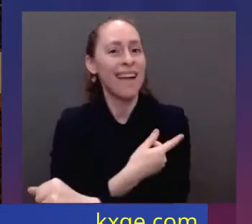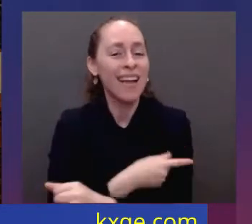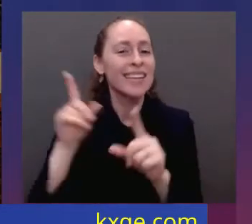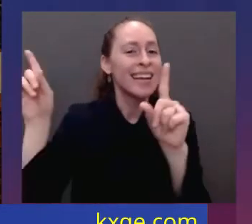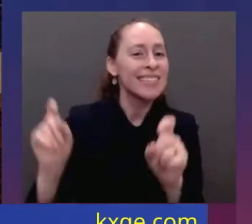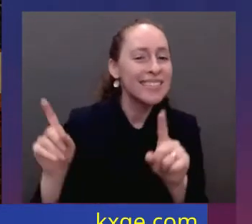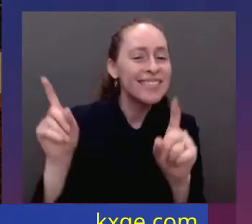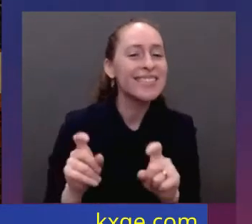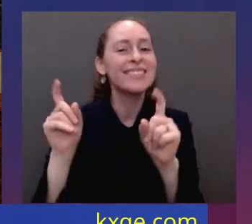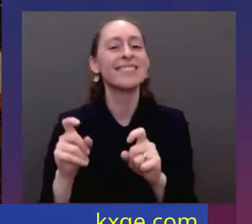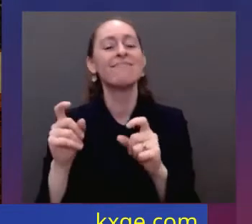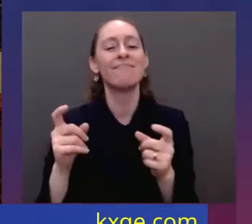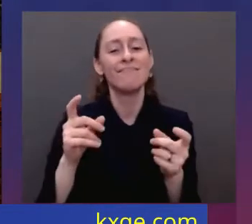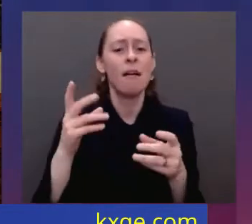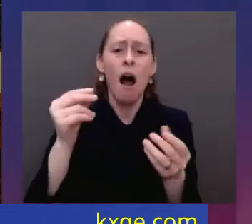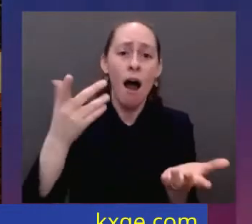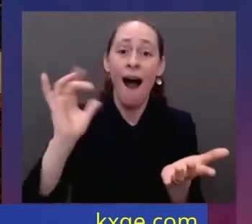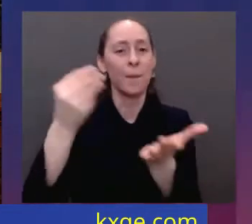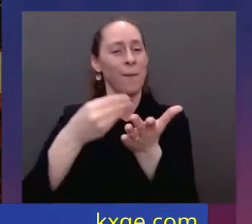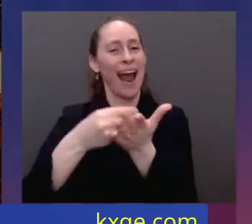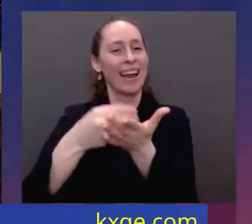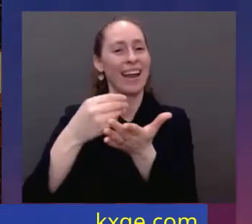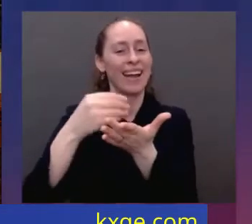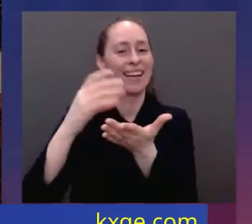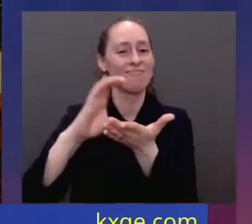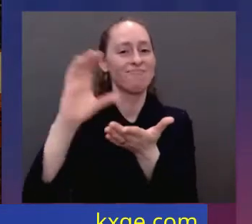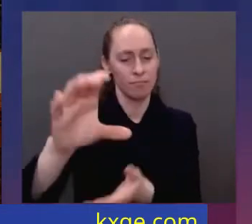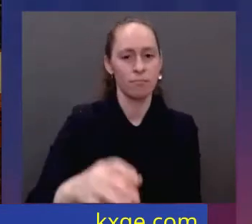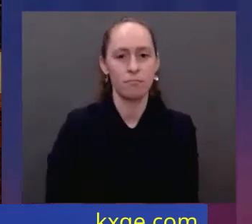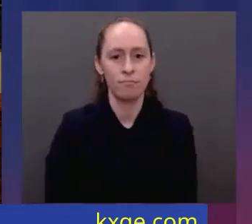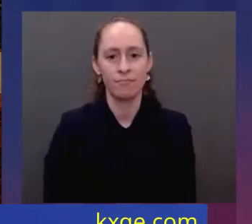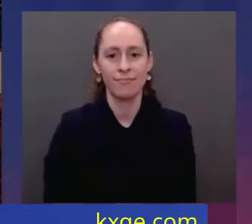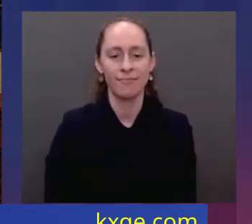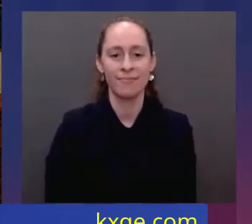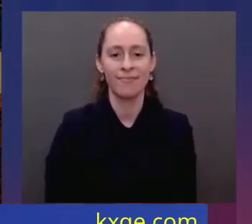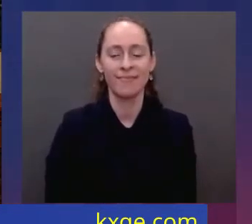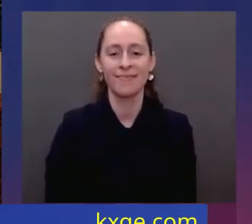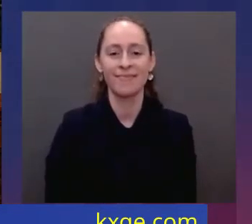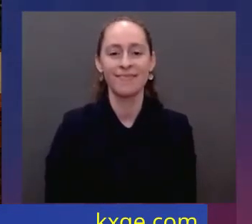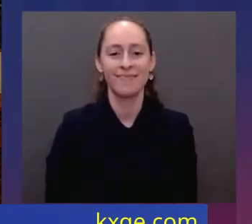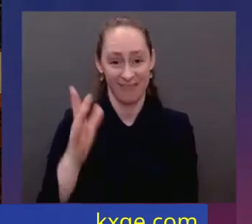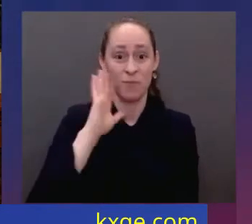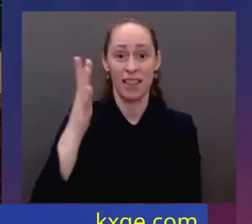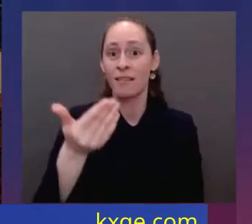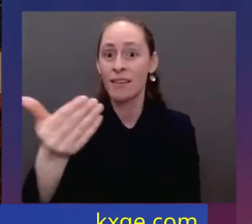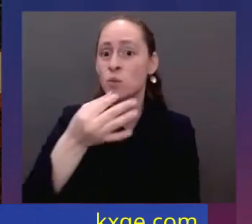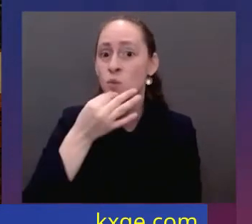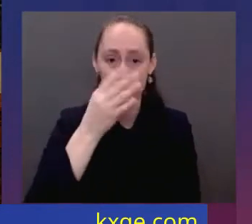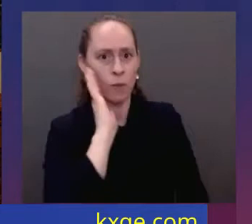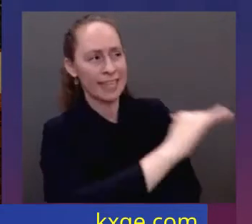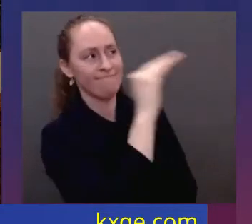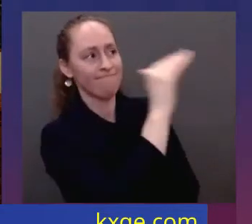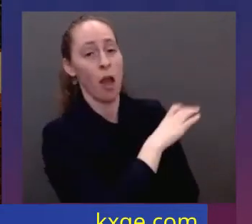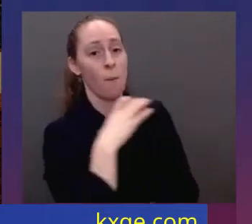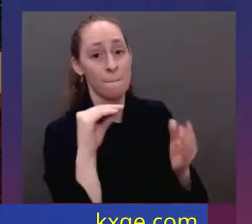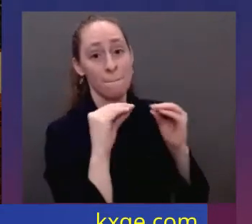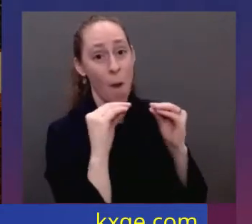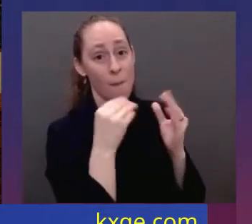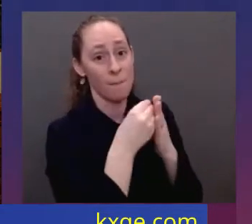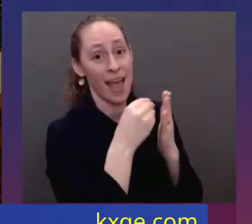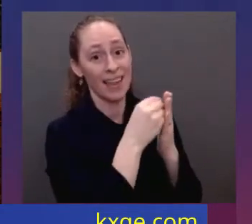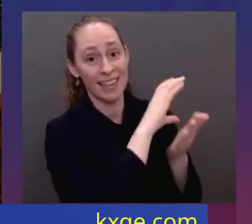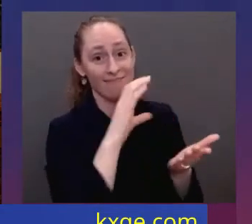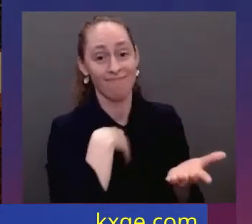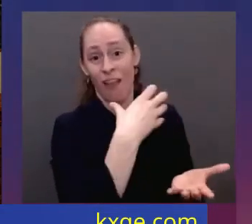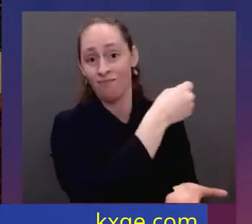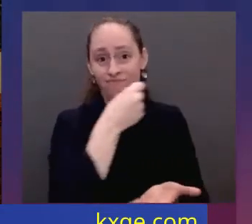So I'll not surprise you. I'll be back to see you all. I'm going to soon send a request to Congress. The vast majority of Americans have used these tools. They may want again. We may need